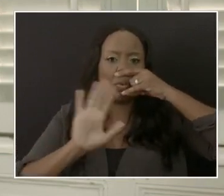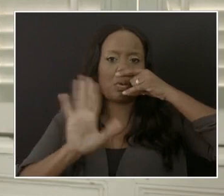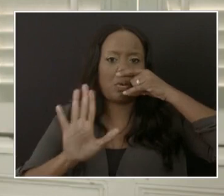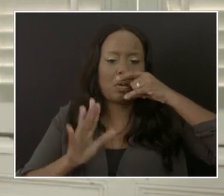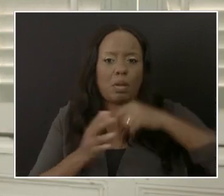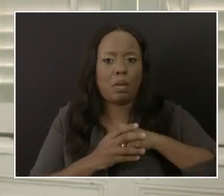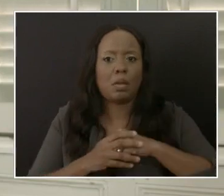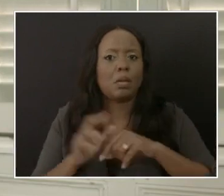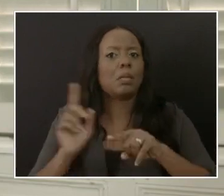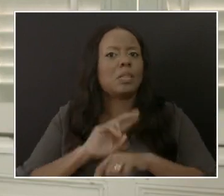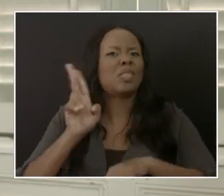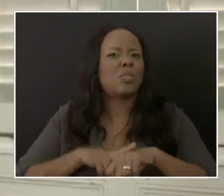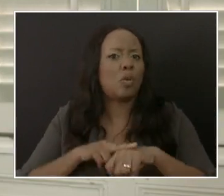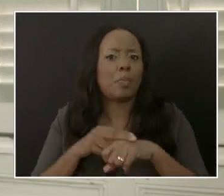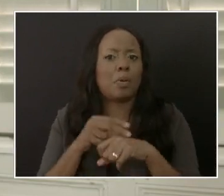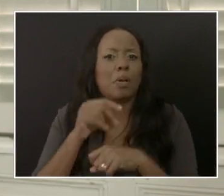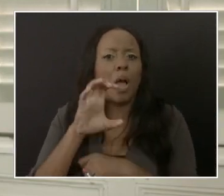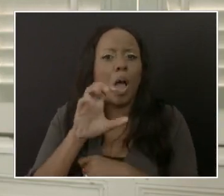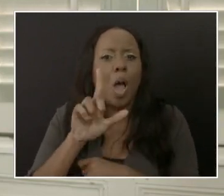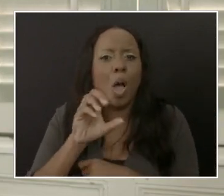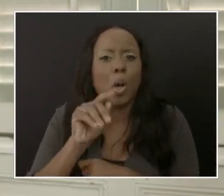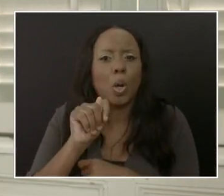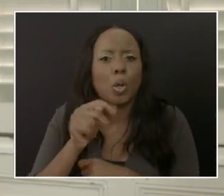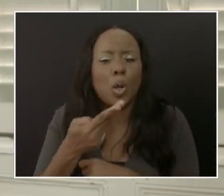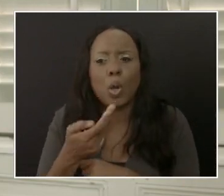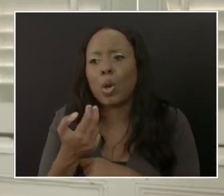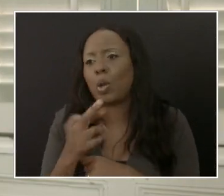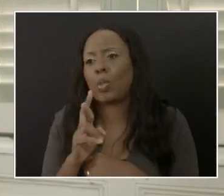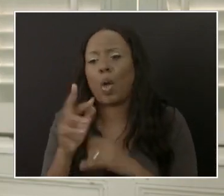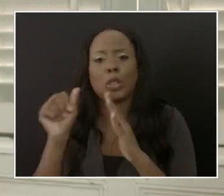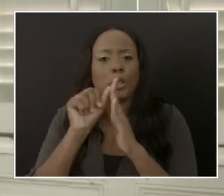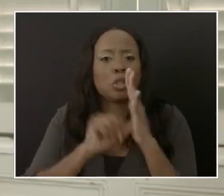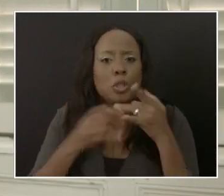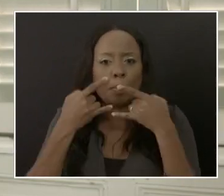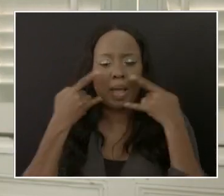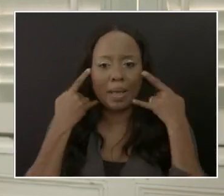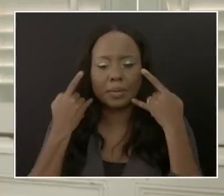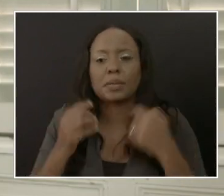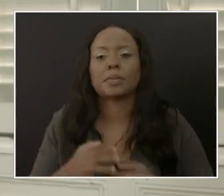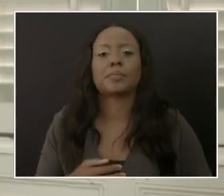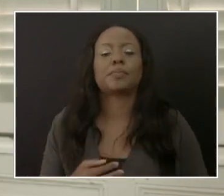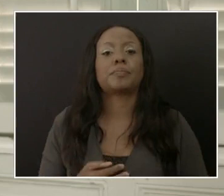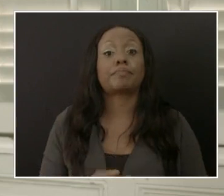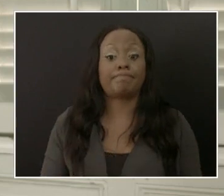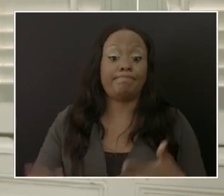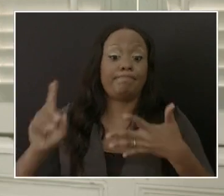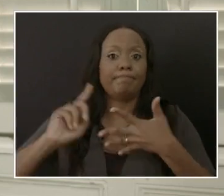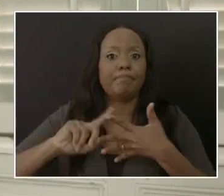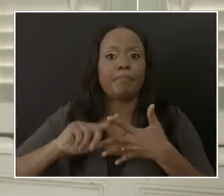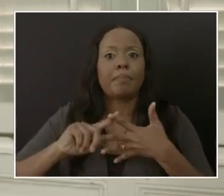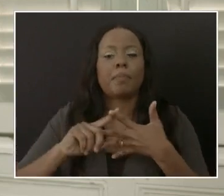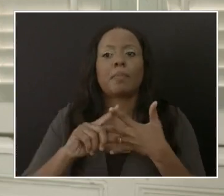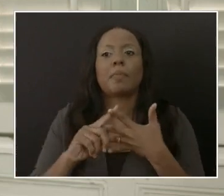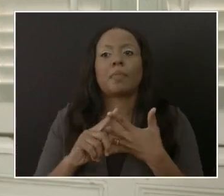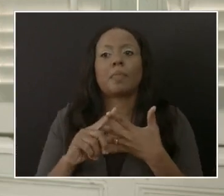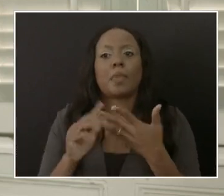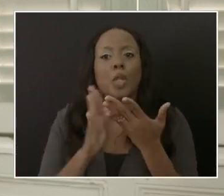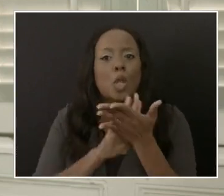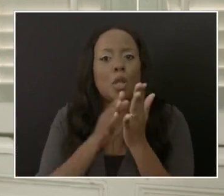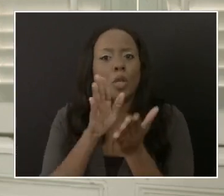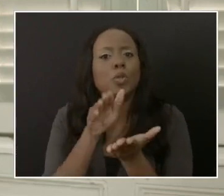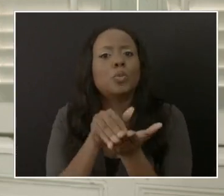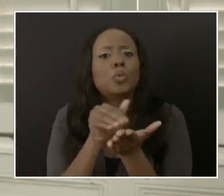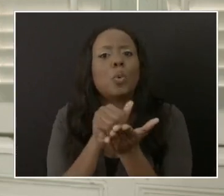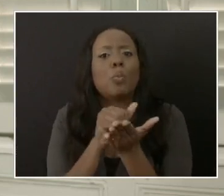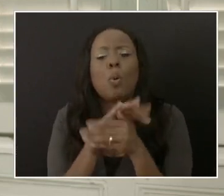Good hand hygiene. These are things that we've been saying for the longest time. Ensure that you wash your hands regularly, soap and water for